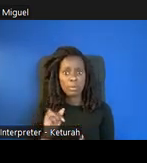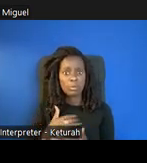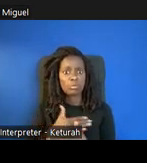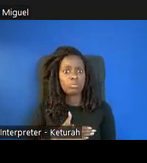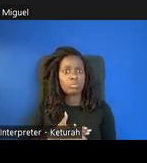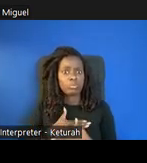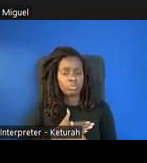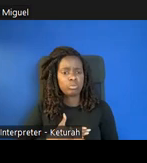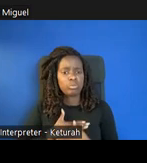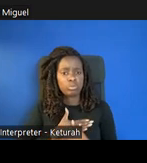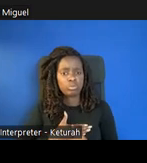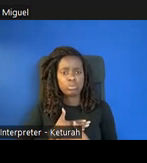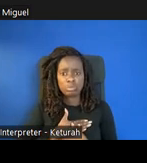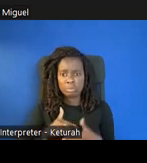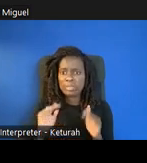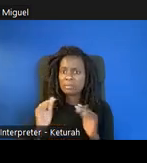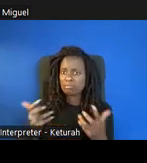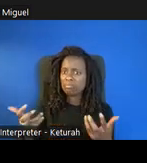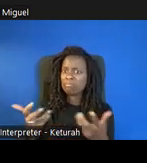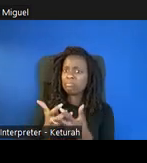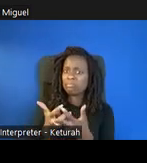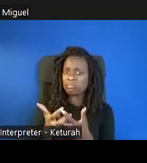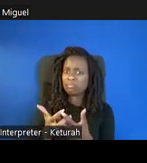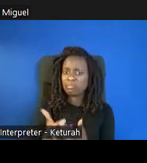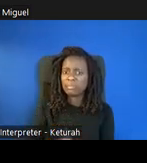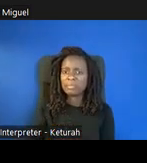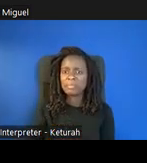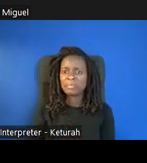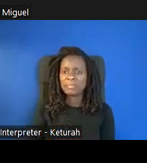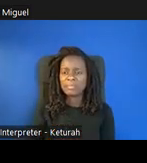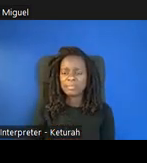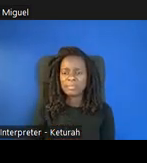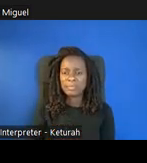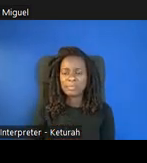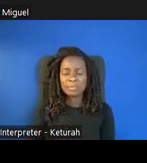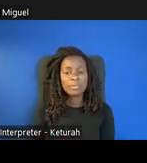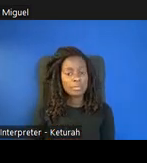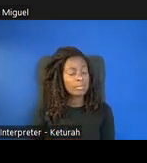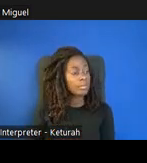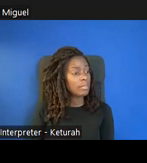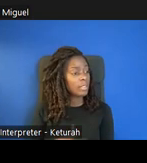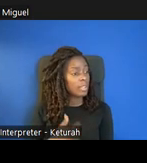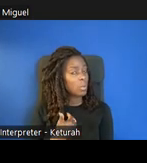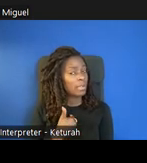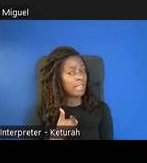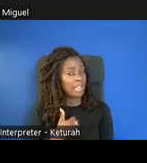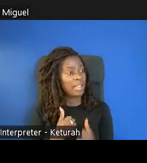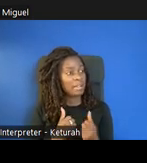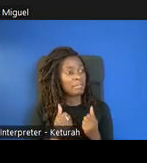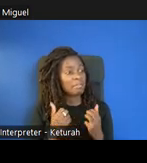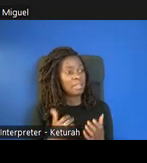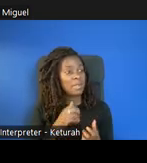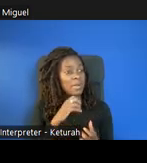It still sounds like it's very applicable to what's in the world around them. I will say we have had quite a few older siblings